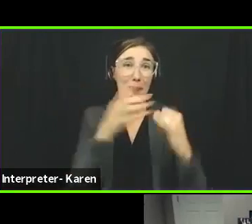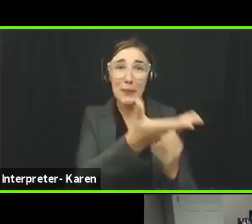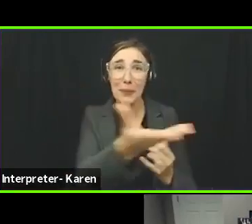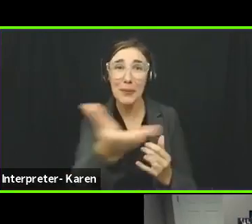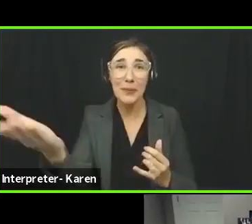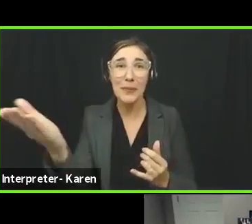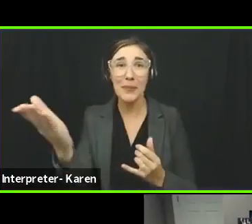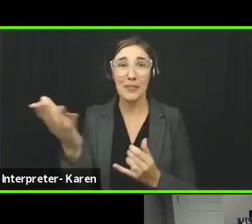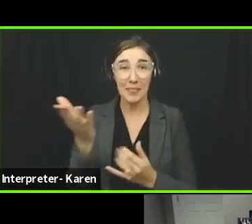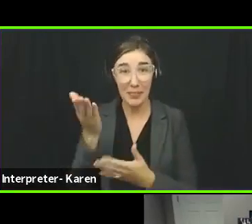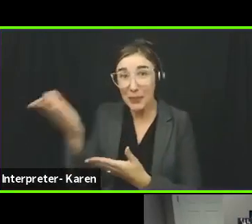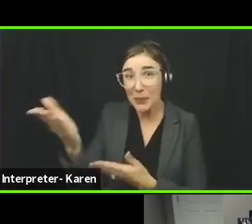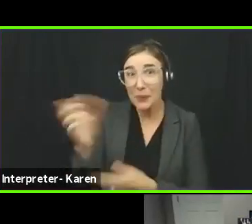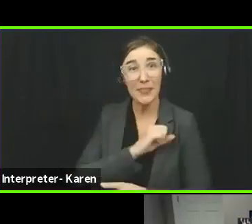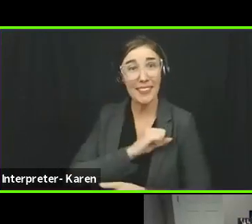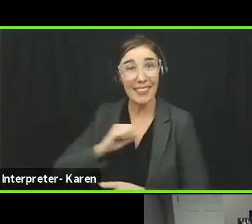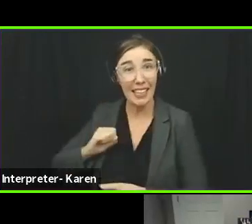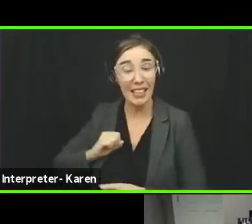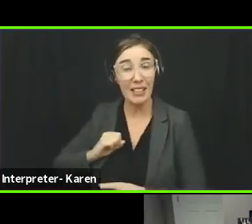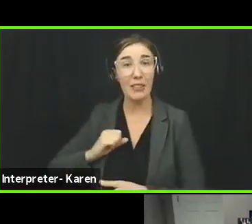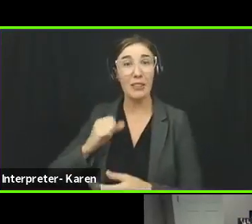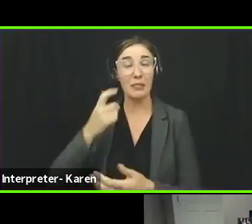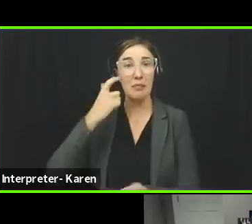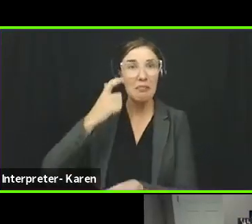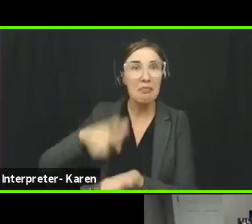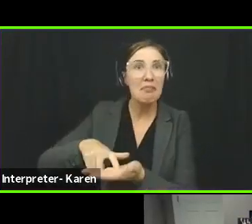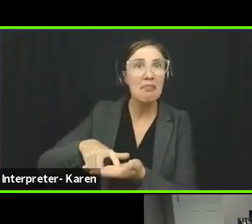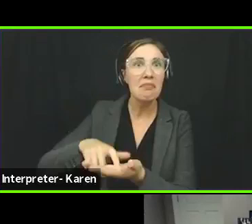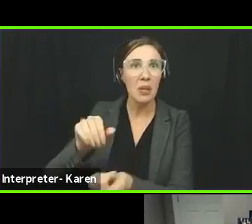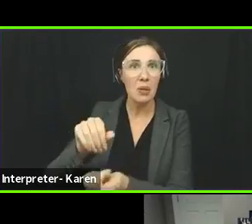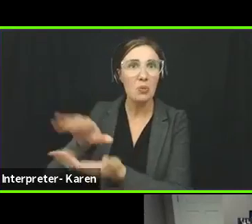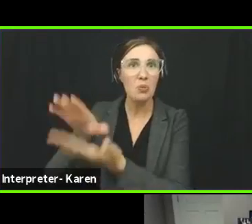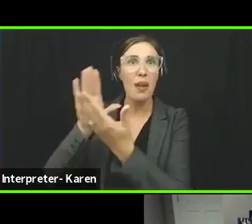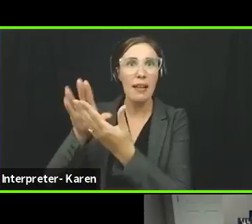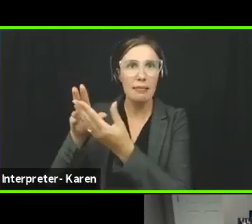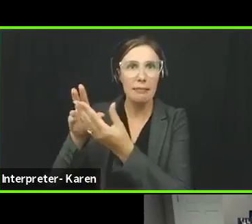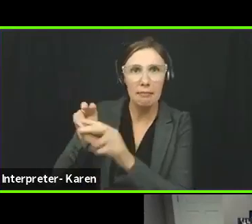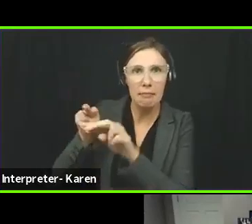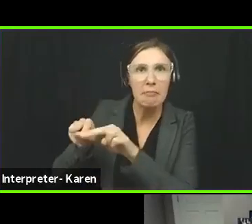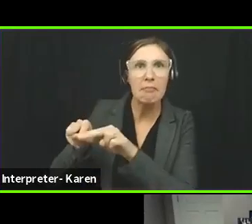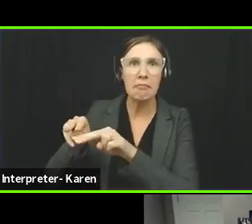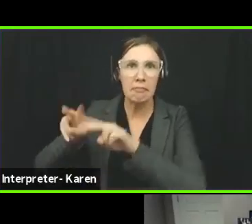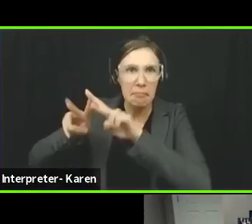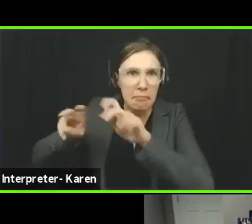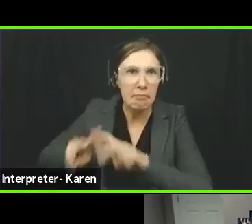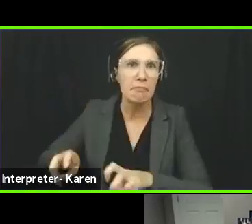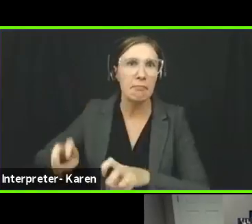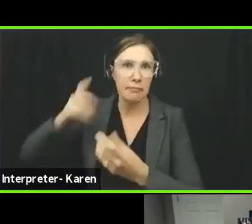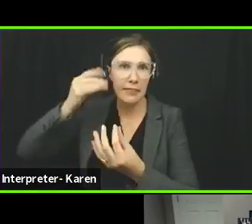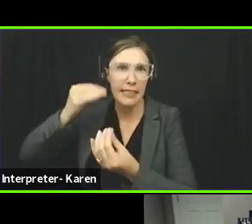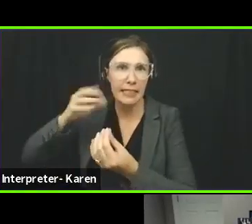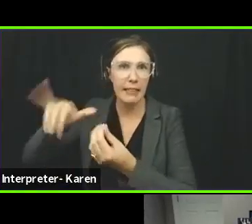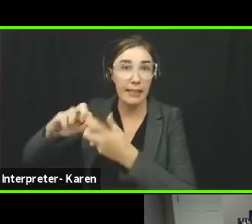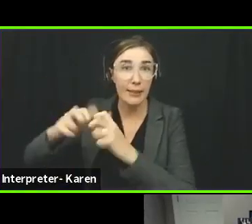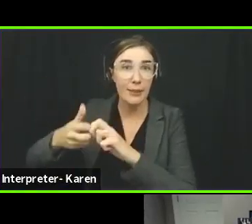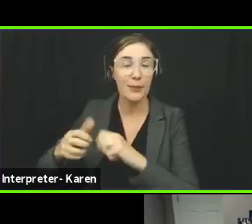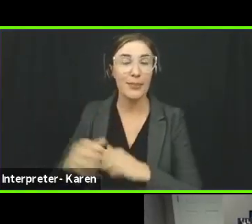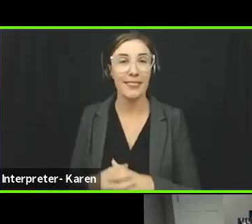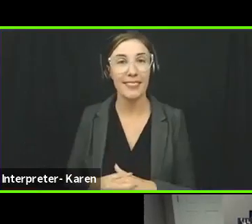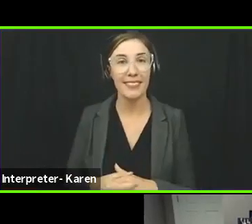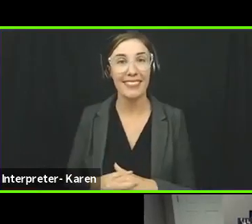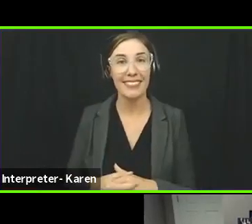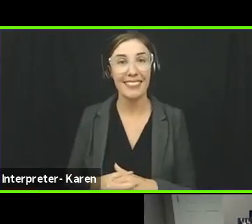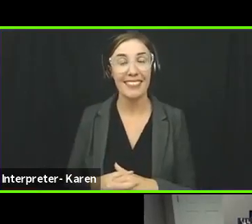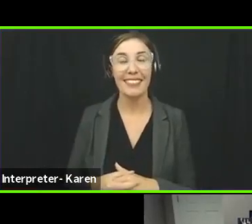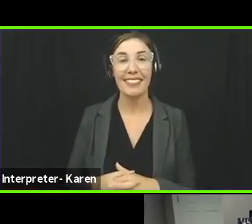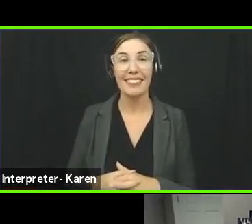addressing and taking on proactively and thinking about this issue. You know, I think Westchester is